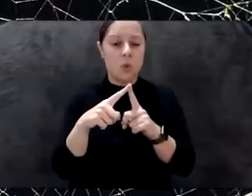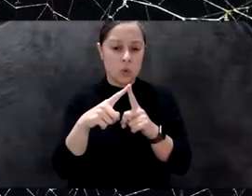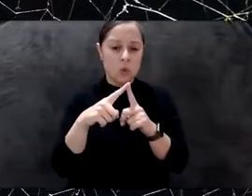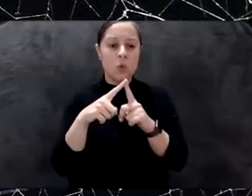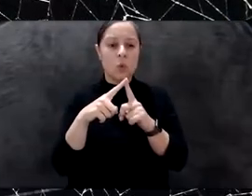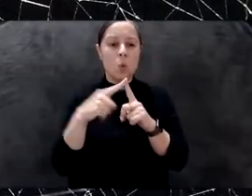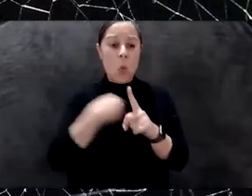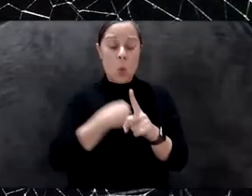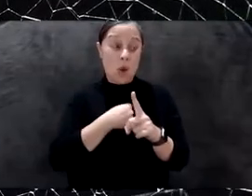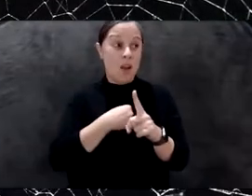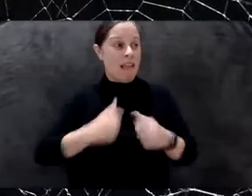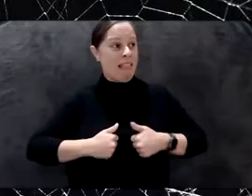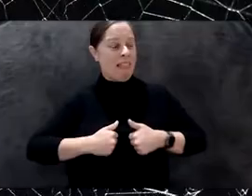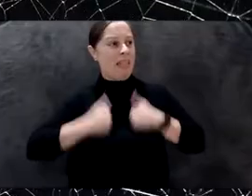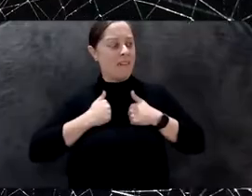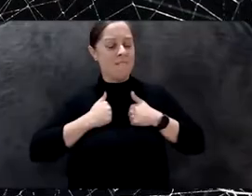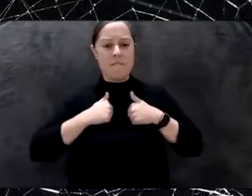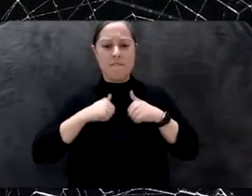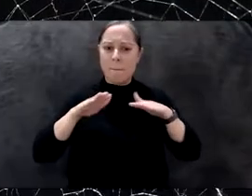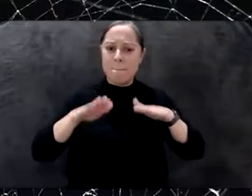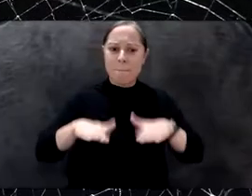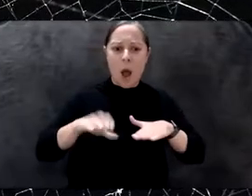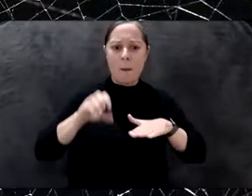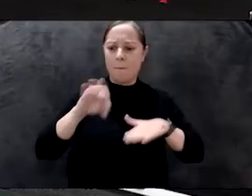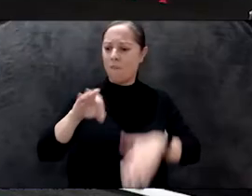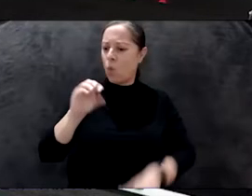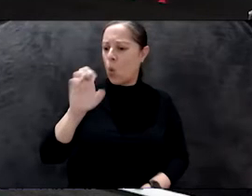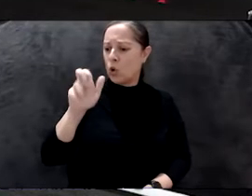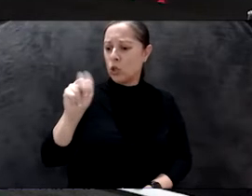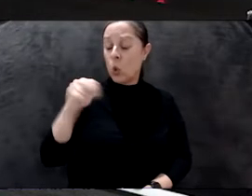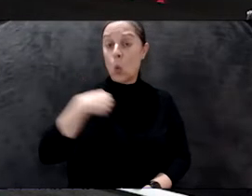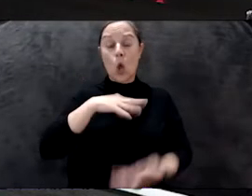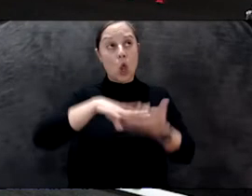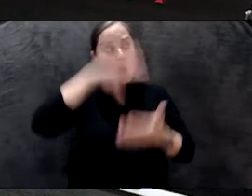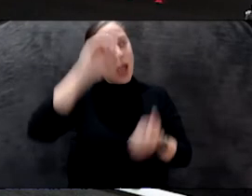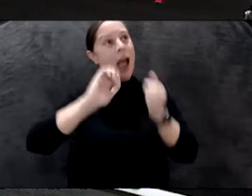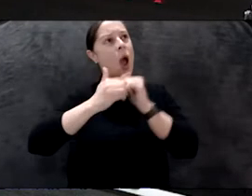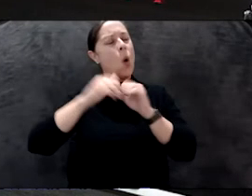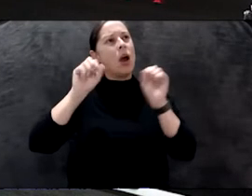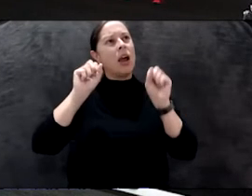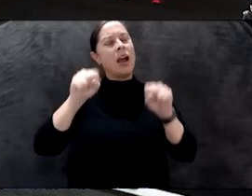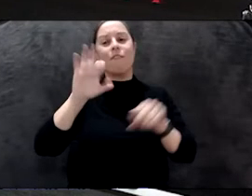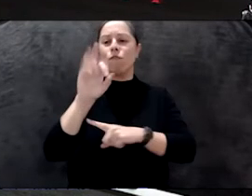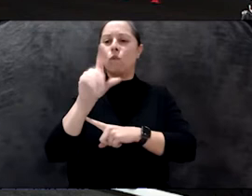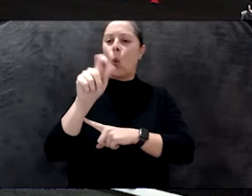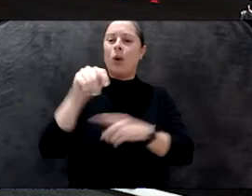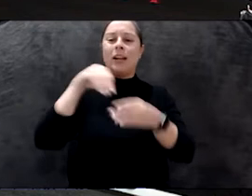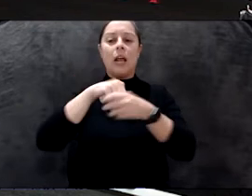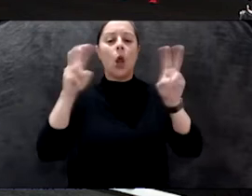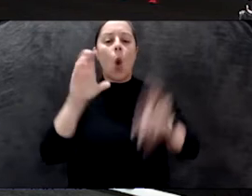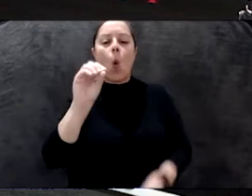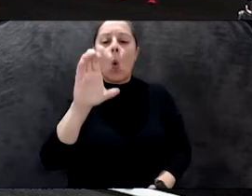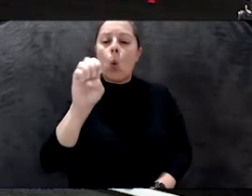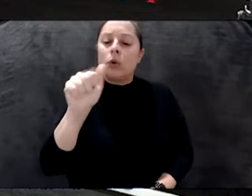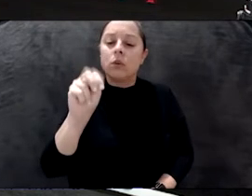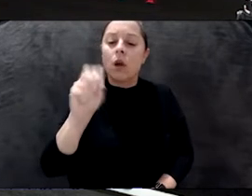bottom of ocean of air. And this means we have to learn also how we can float in this ocean of air. And it seems, you know, there is